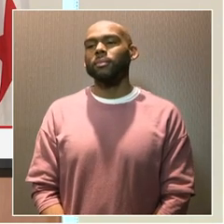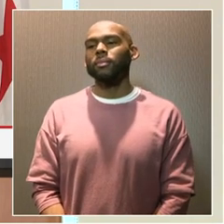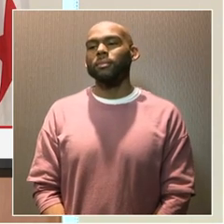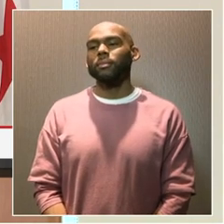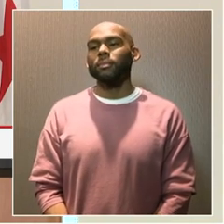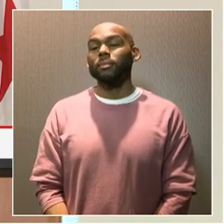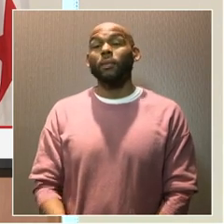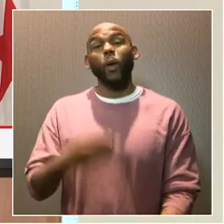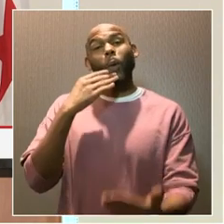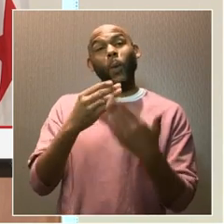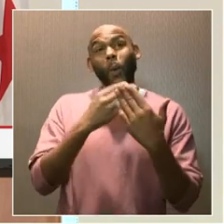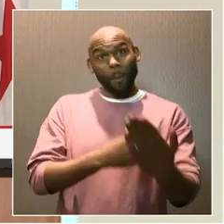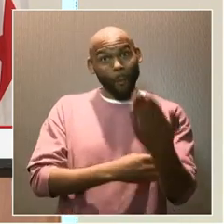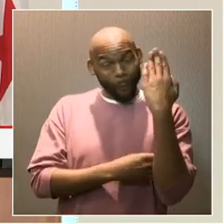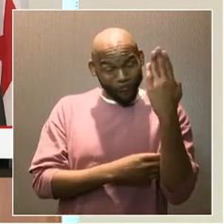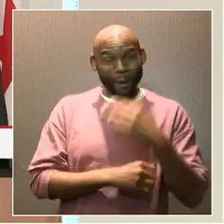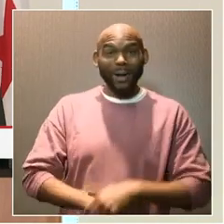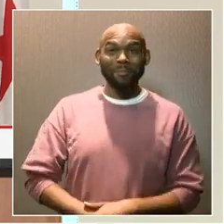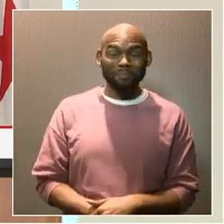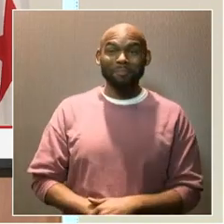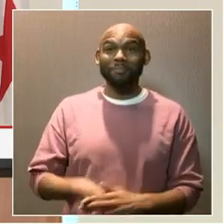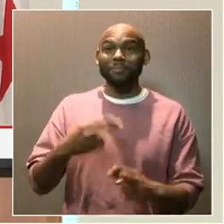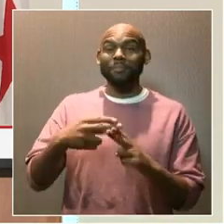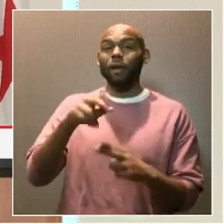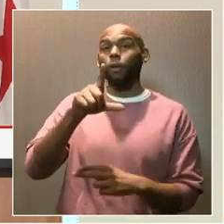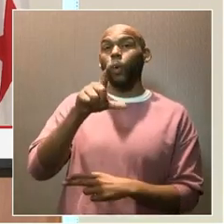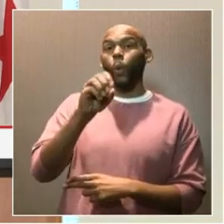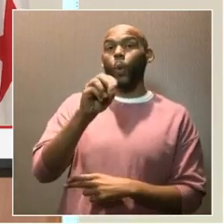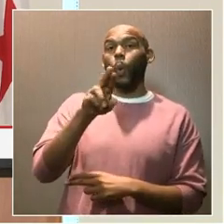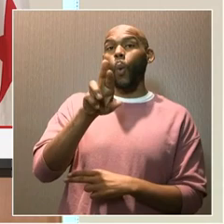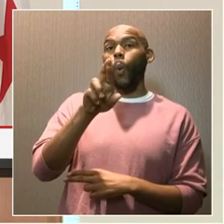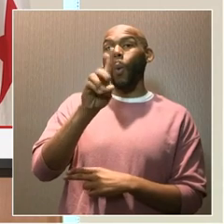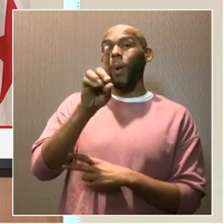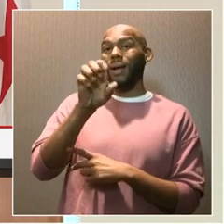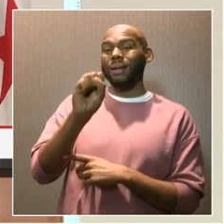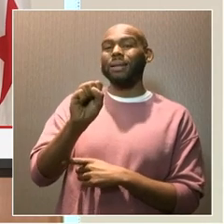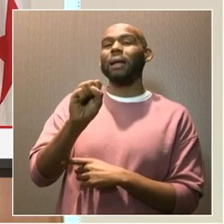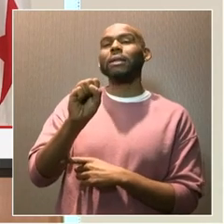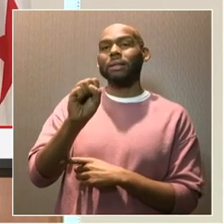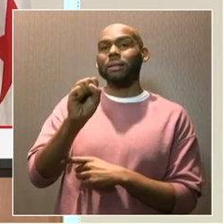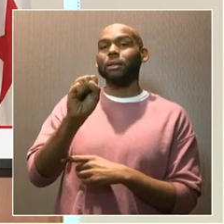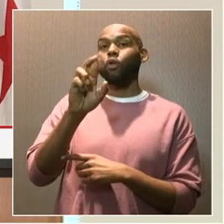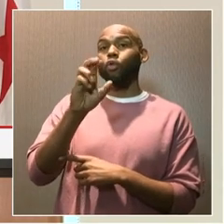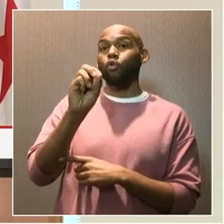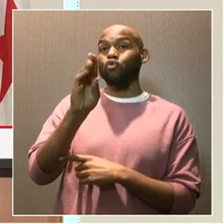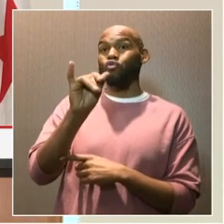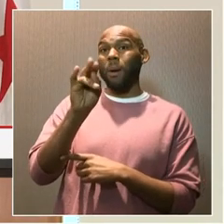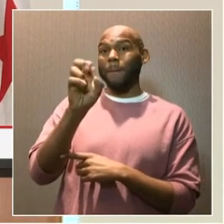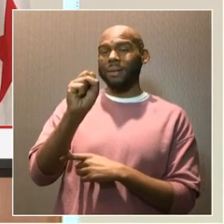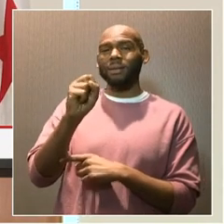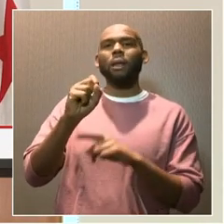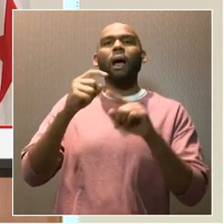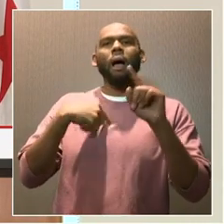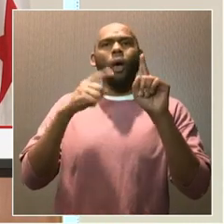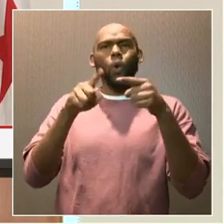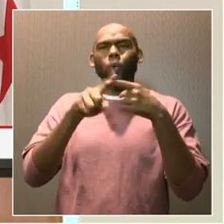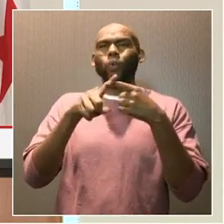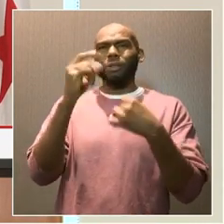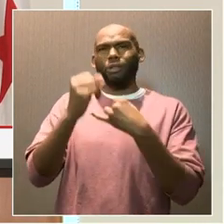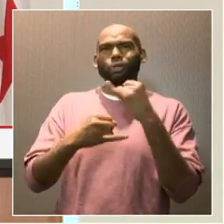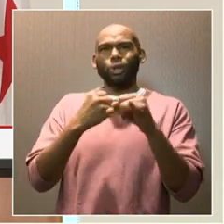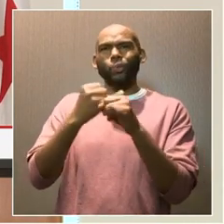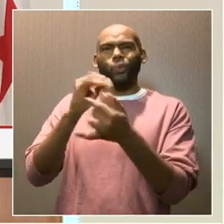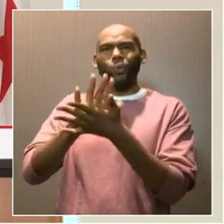Good morning. Good morning. My name is Lourdes Robinson. I attend D.C. International School, and I have the pleasure of serving as District of